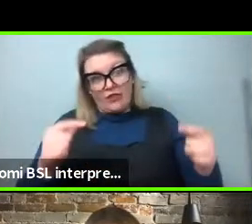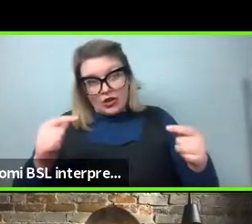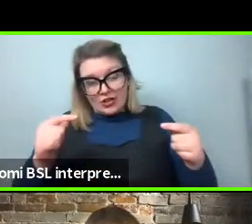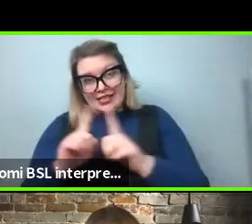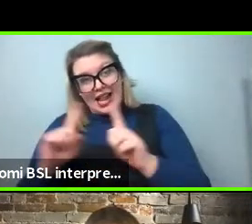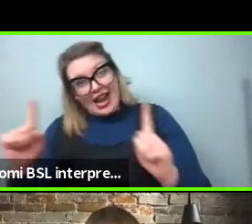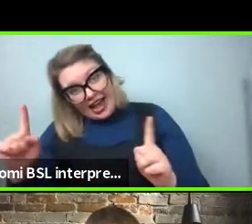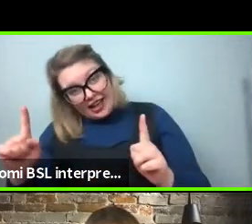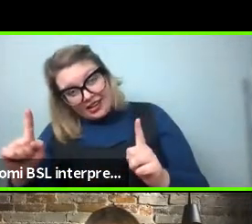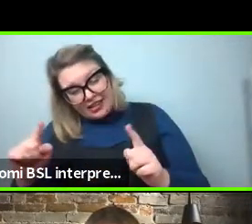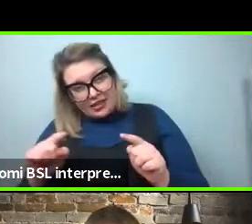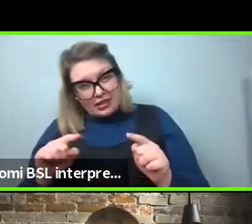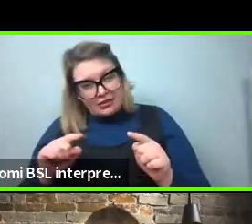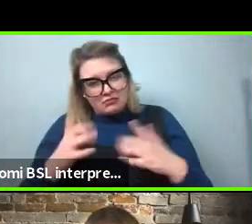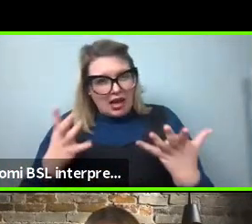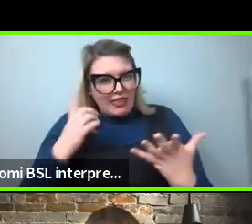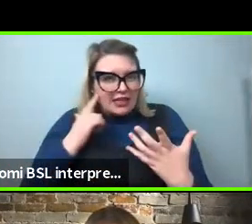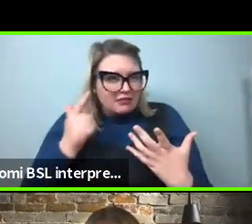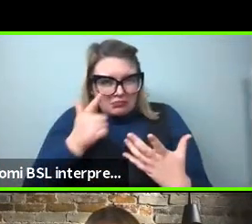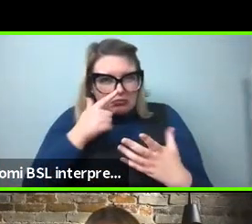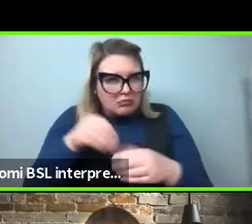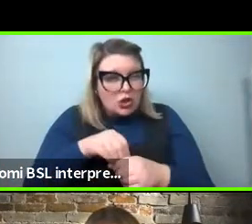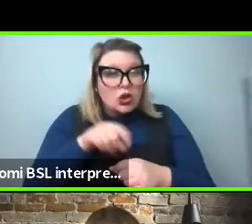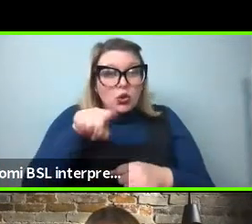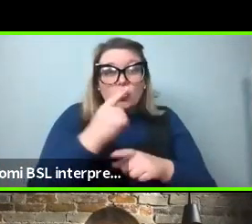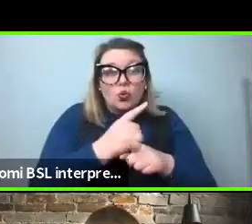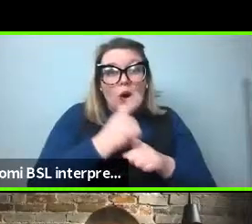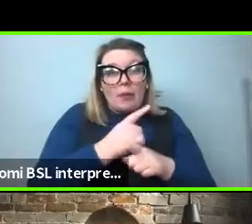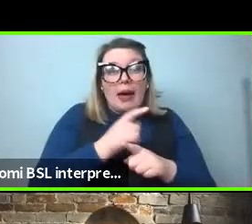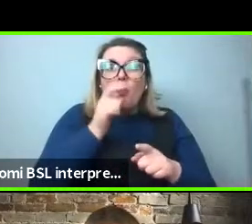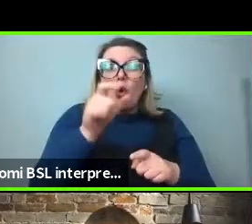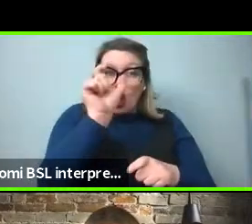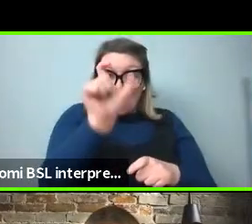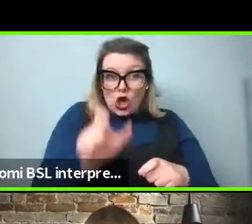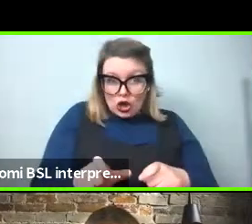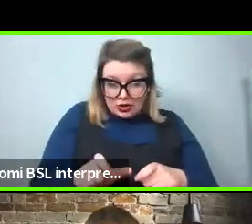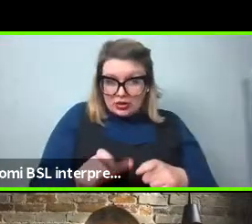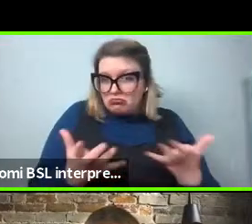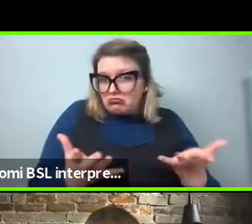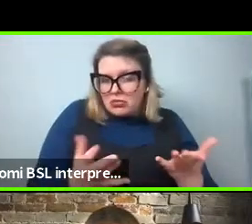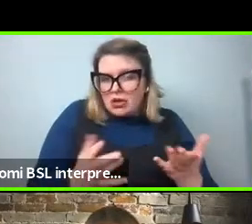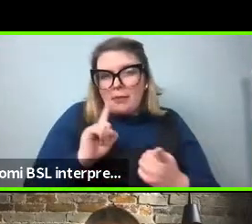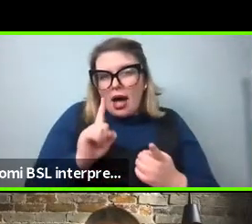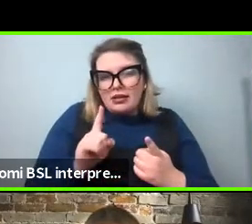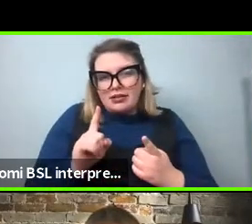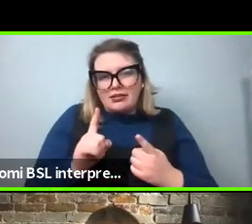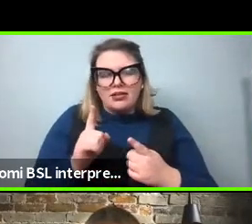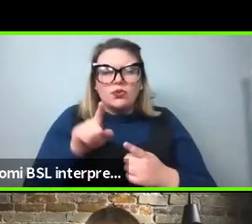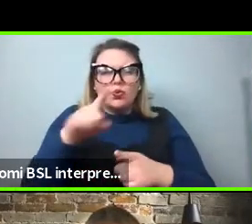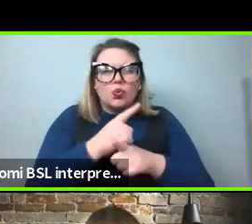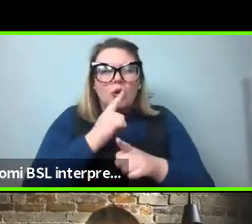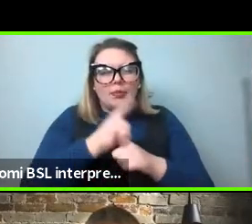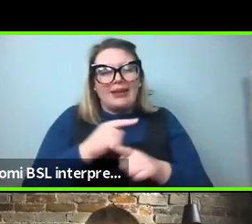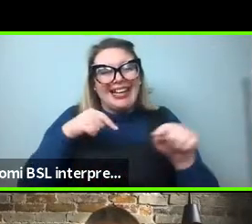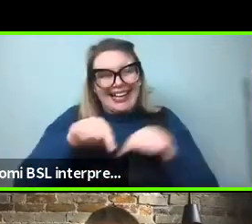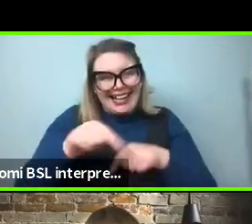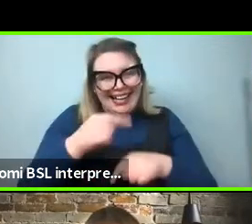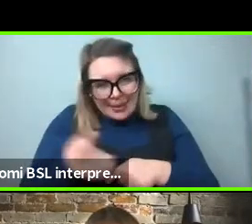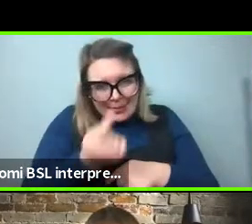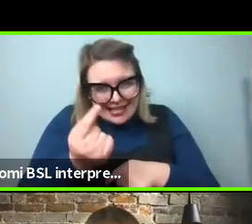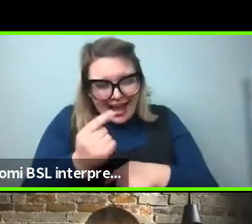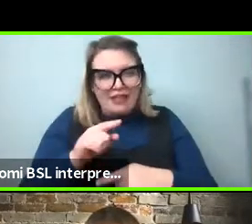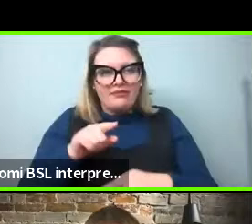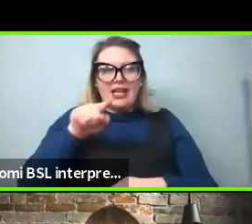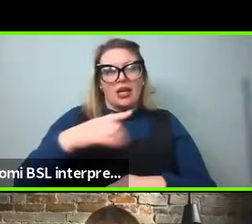words, but when you talk about construction, when you say, you know, he kicked himself, he washed, then, um,